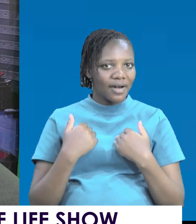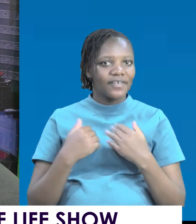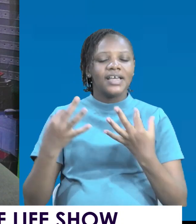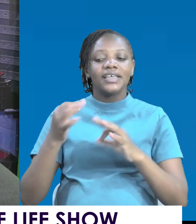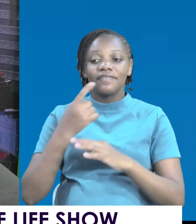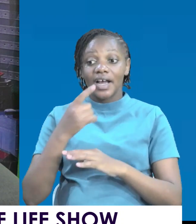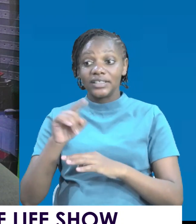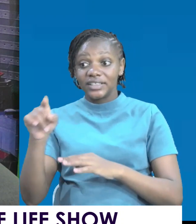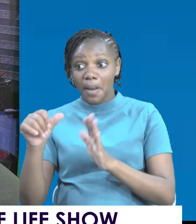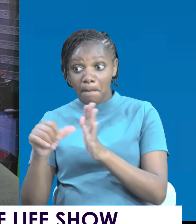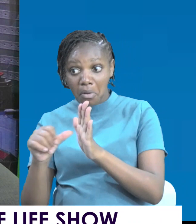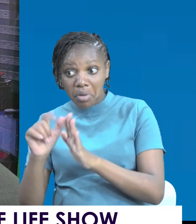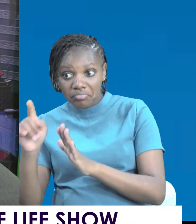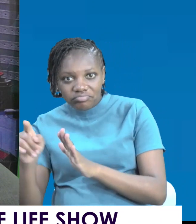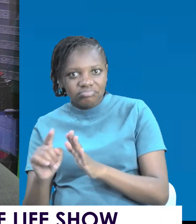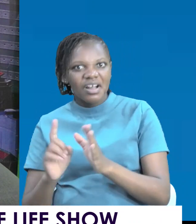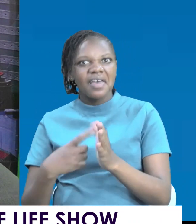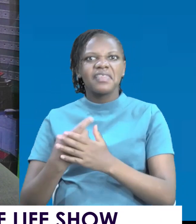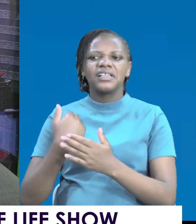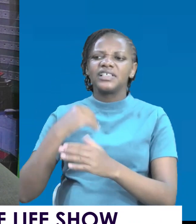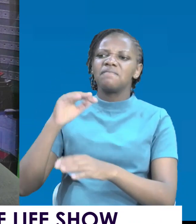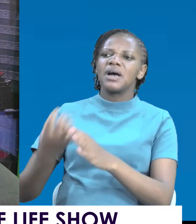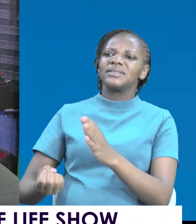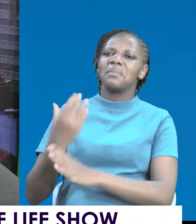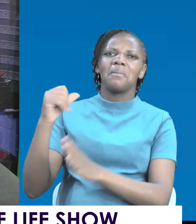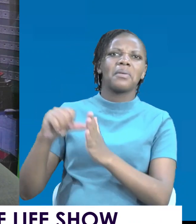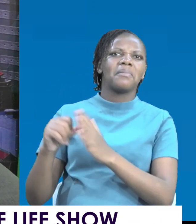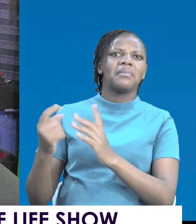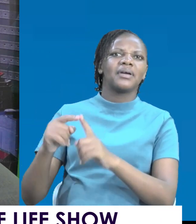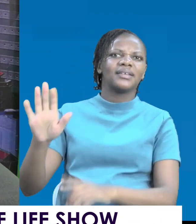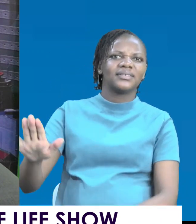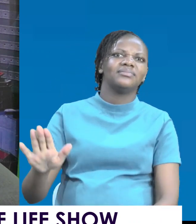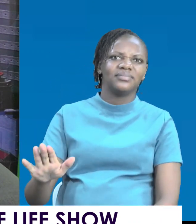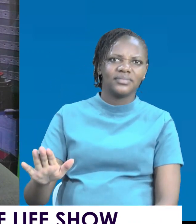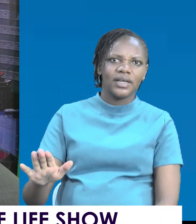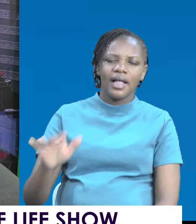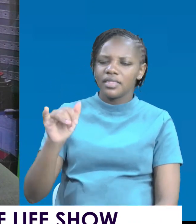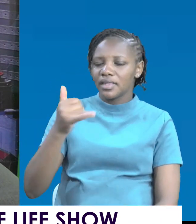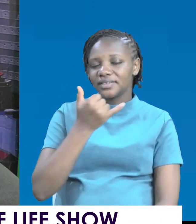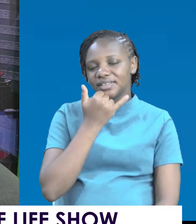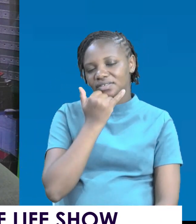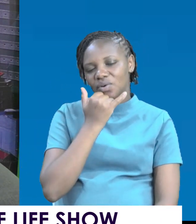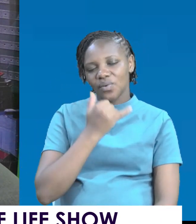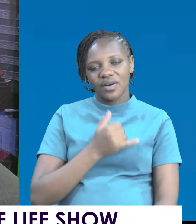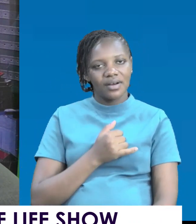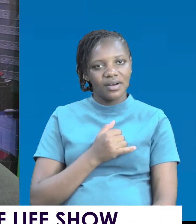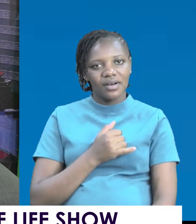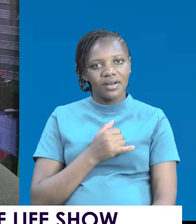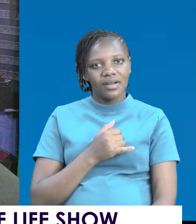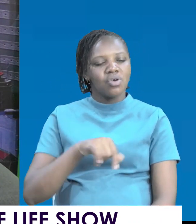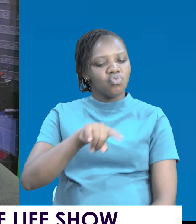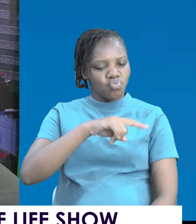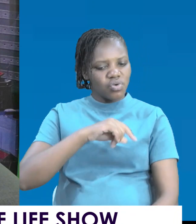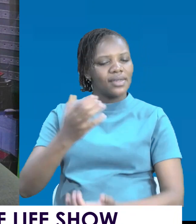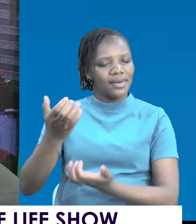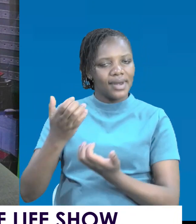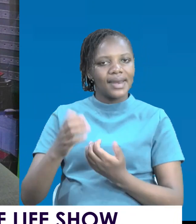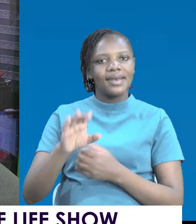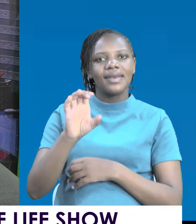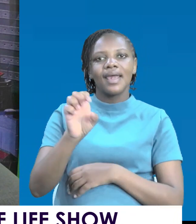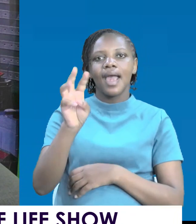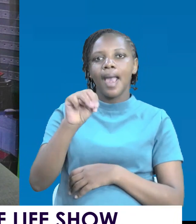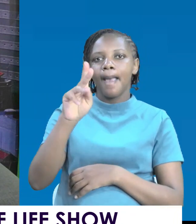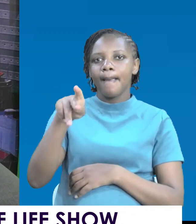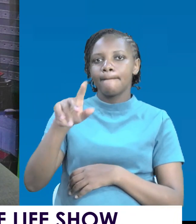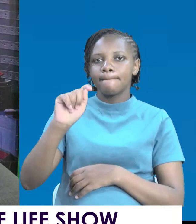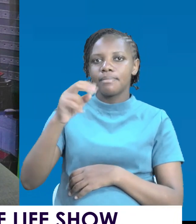a tooth right now, all of us will be toothless. We will be a toothless nation. Because all of us have something that we